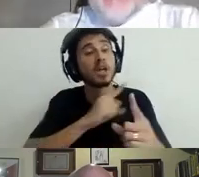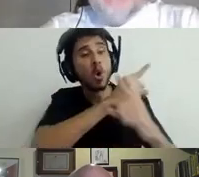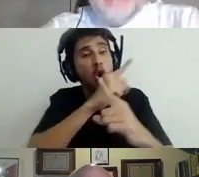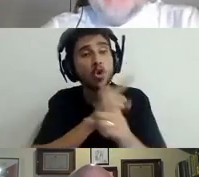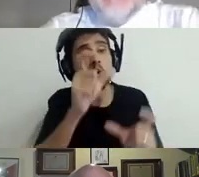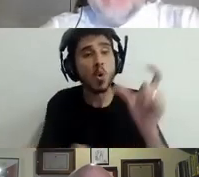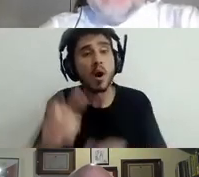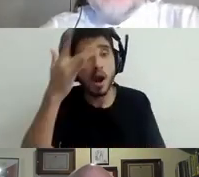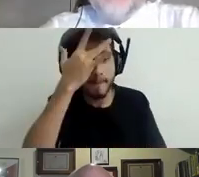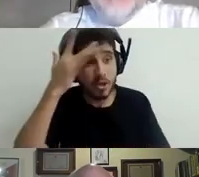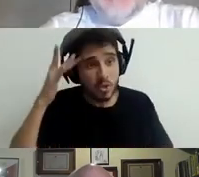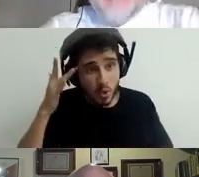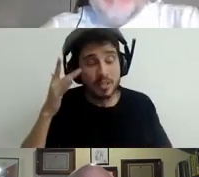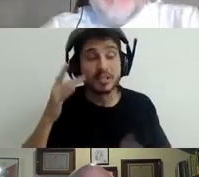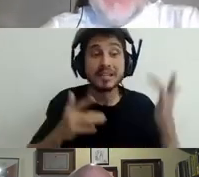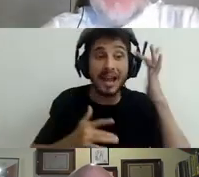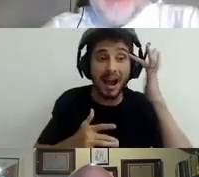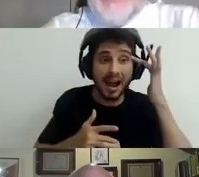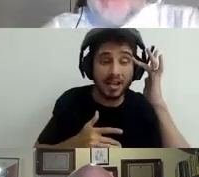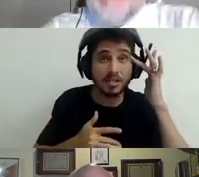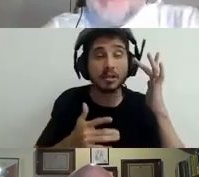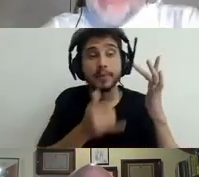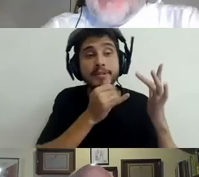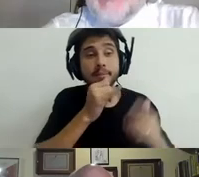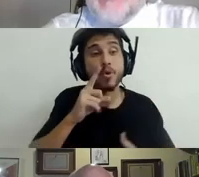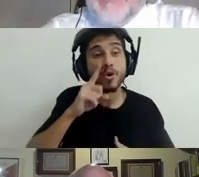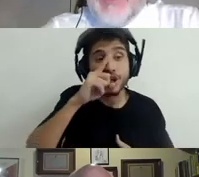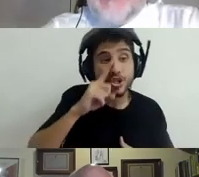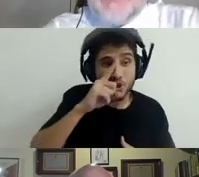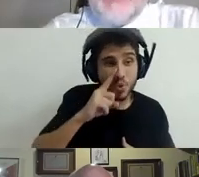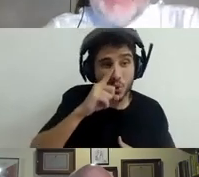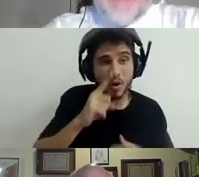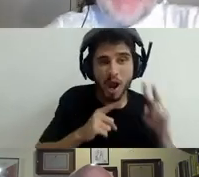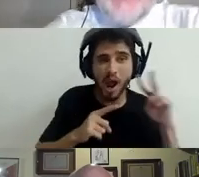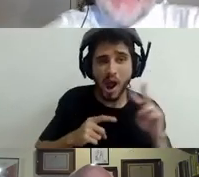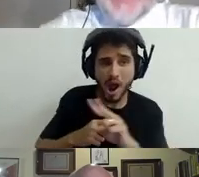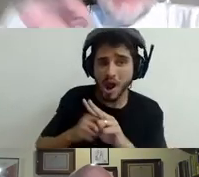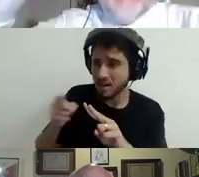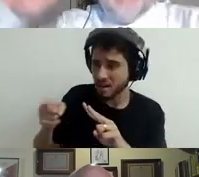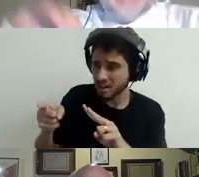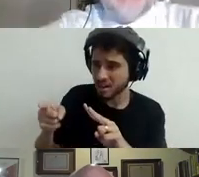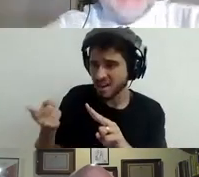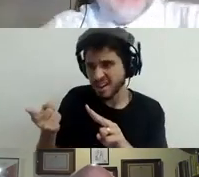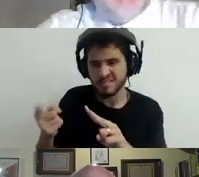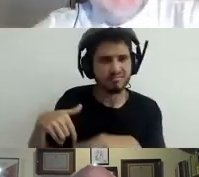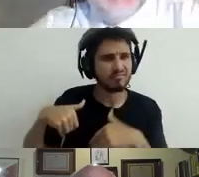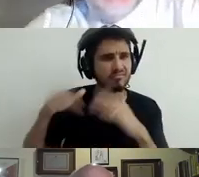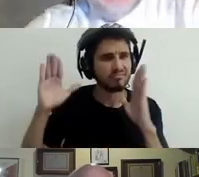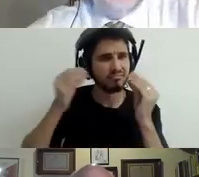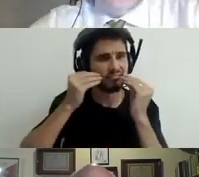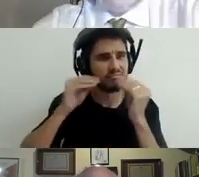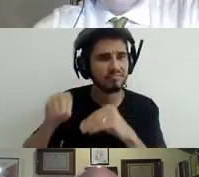underestimate the speed of the spread of the virus, especially when the curve is going up.